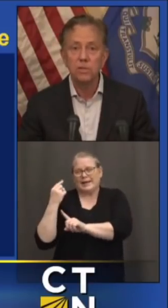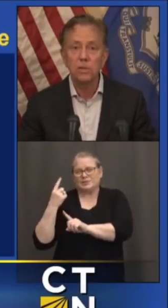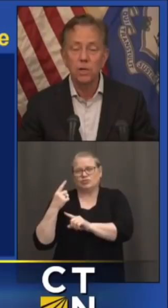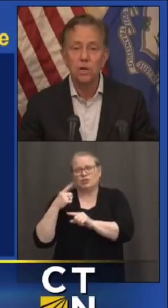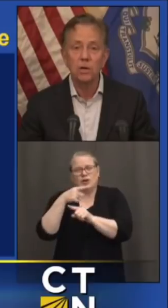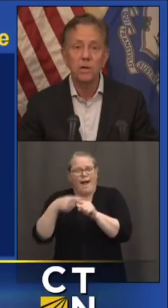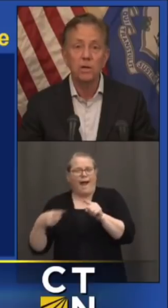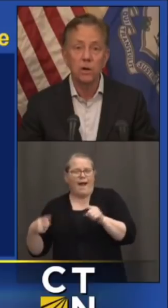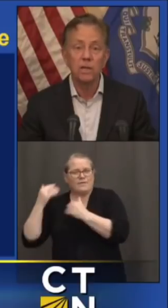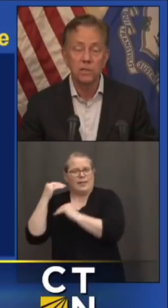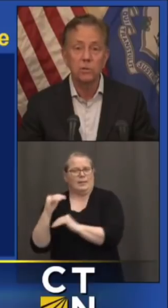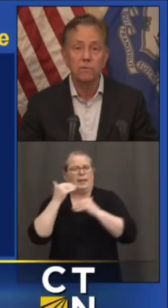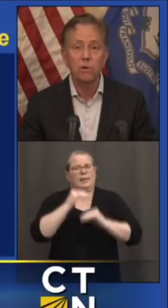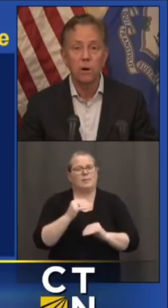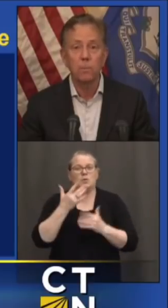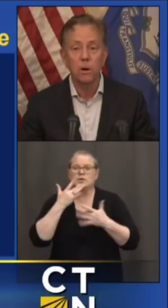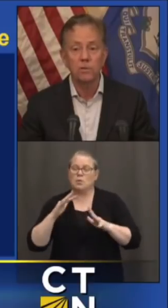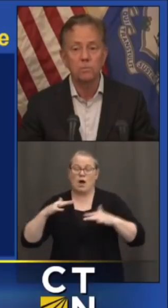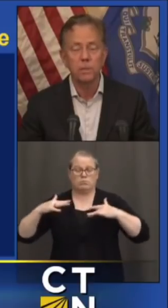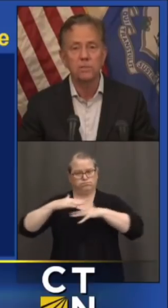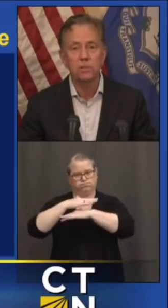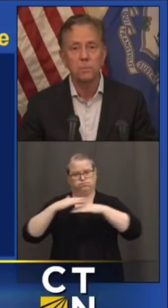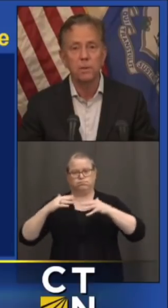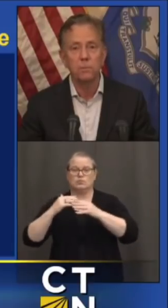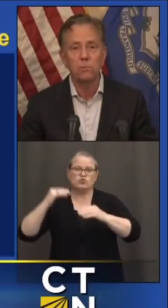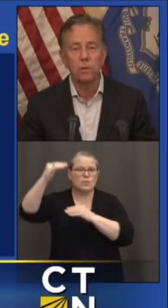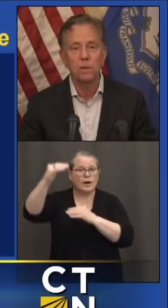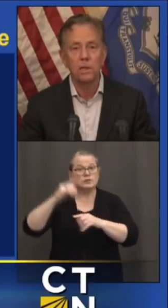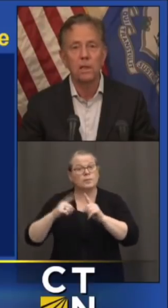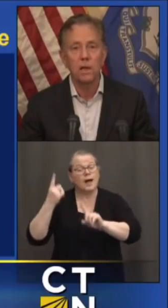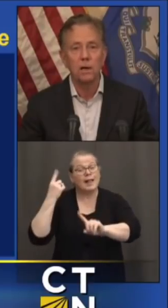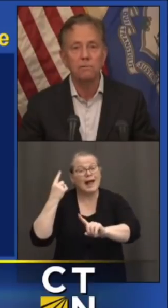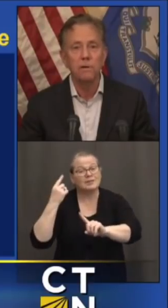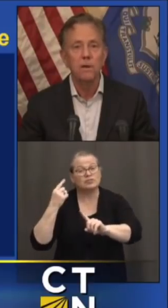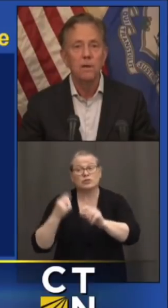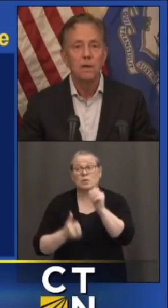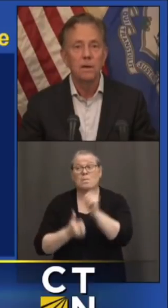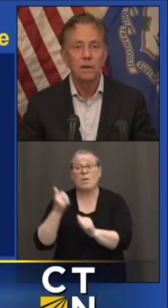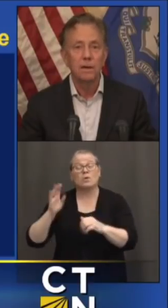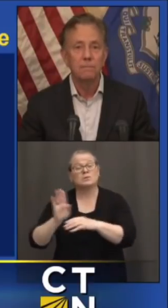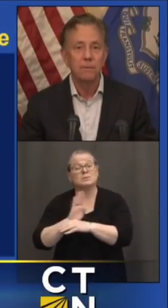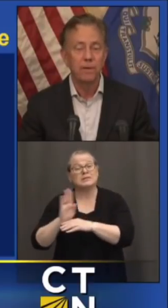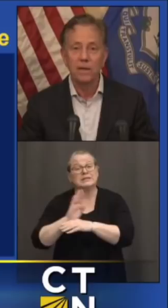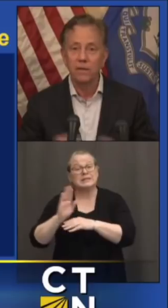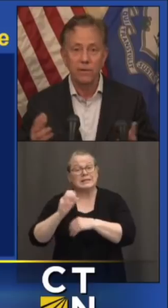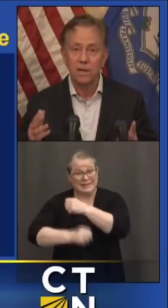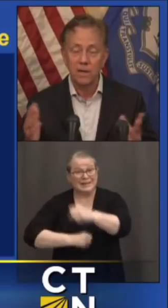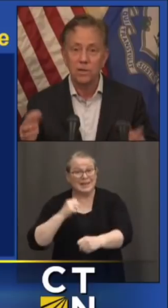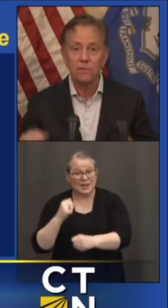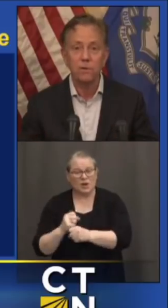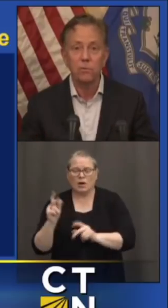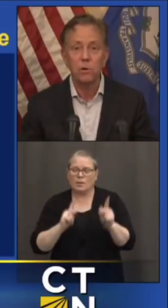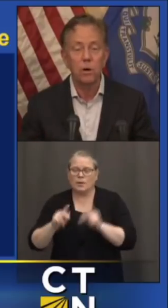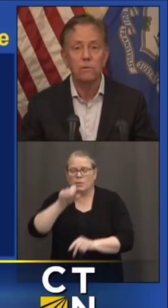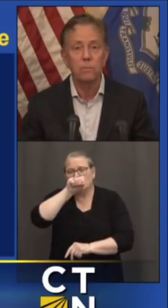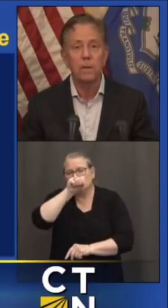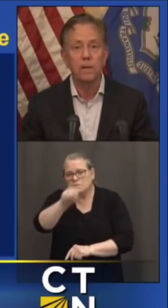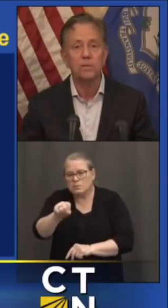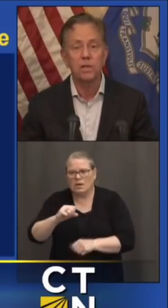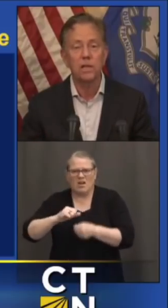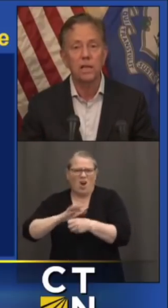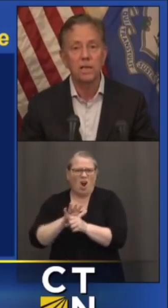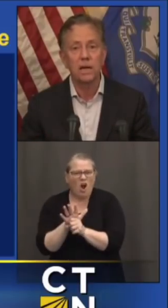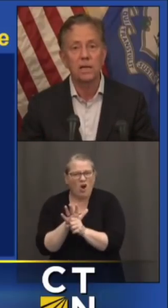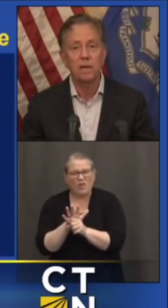busiest year in our history for our parks and beaches. People really love. If you're going to suffer through COVID,